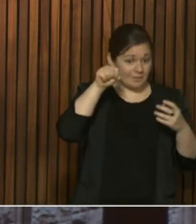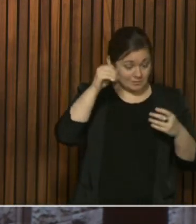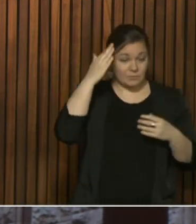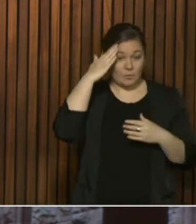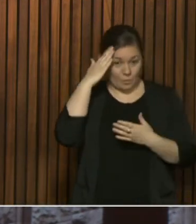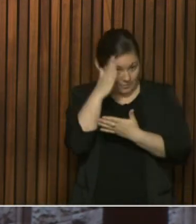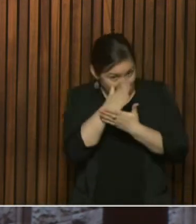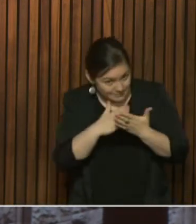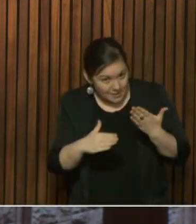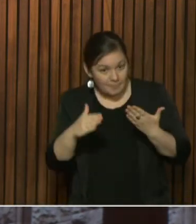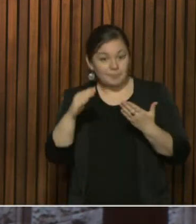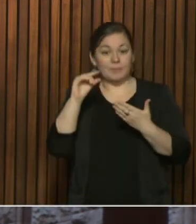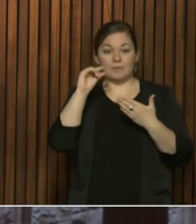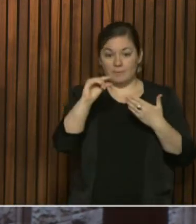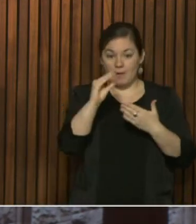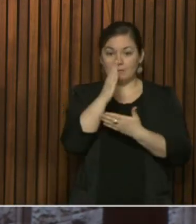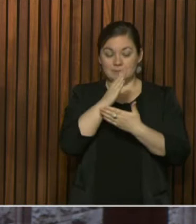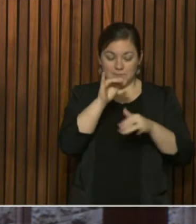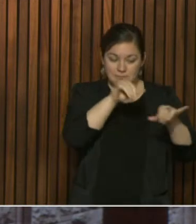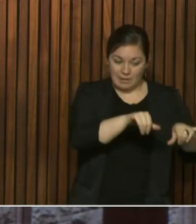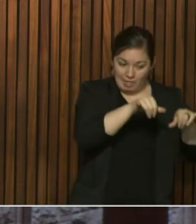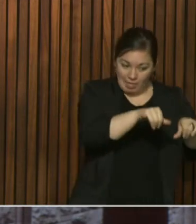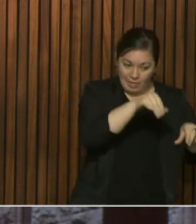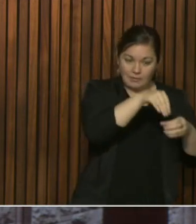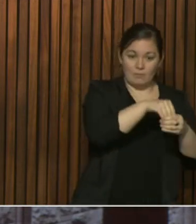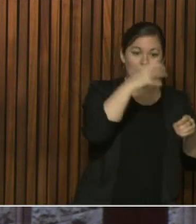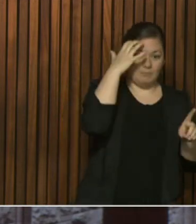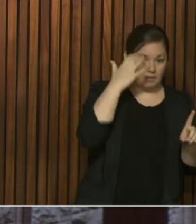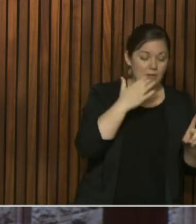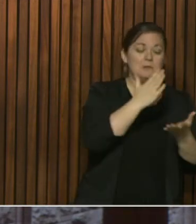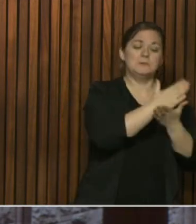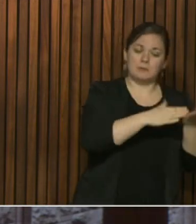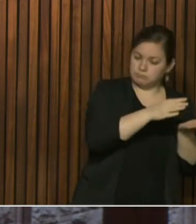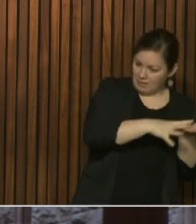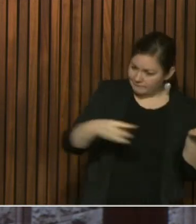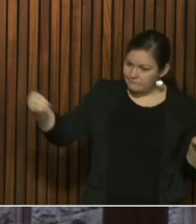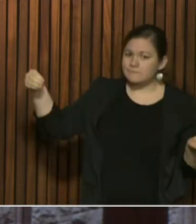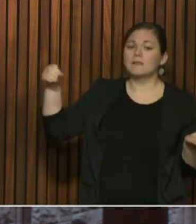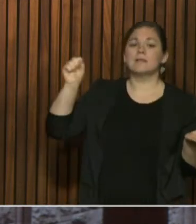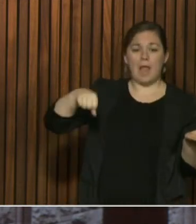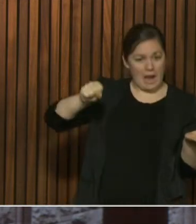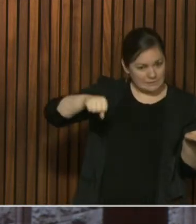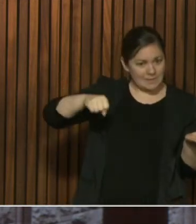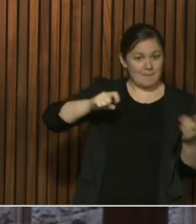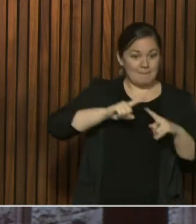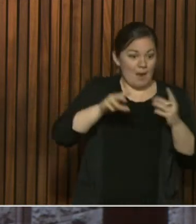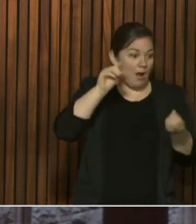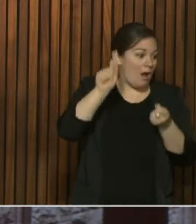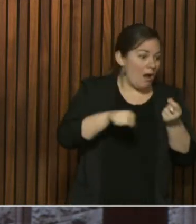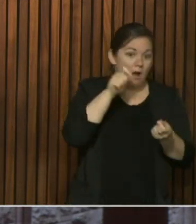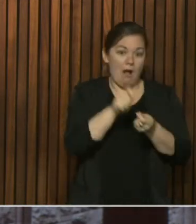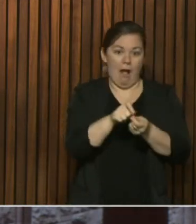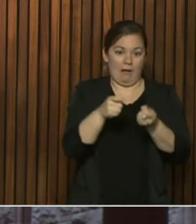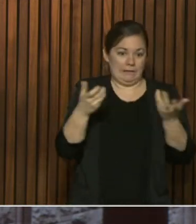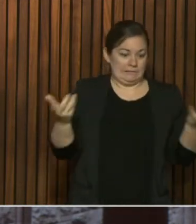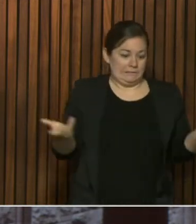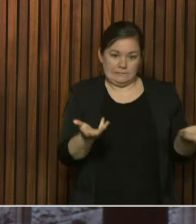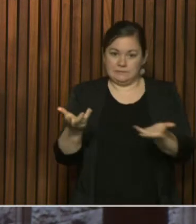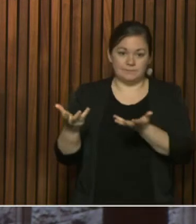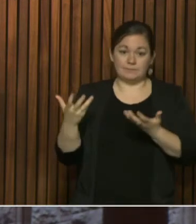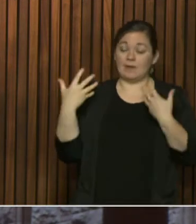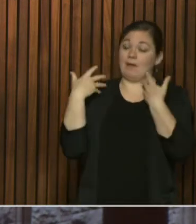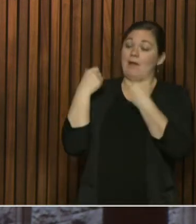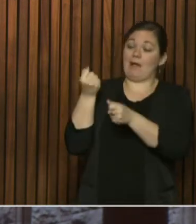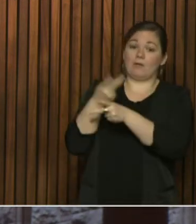in and out, but we don't get that broken down because when you say health care workers, that is their